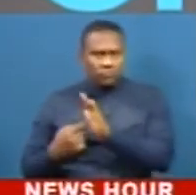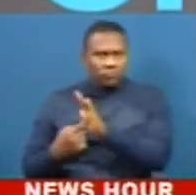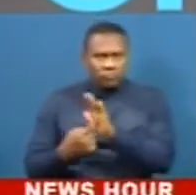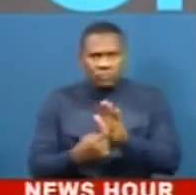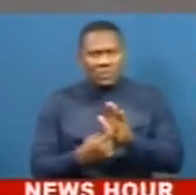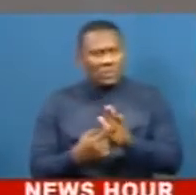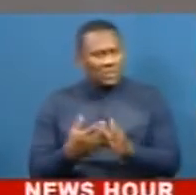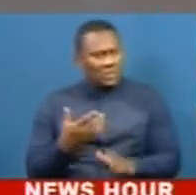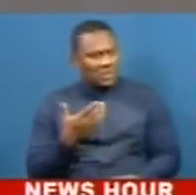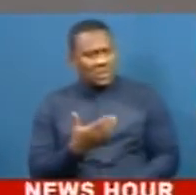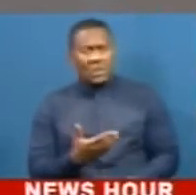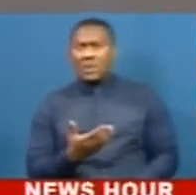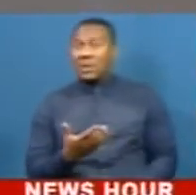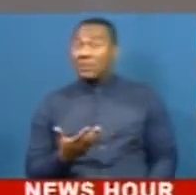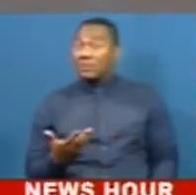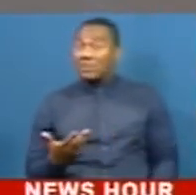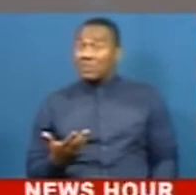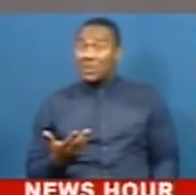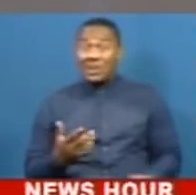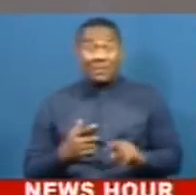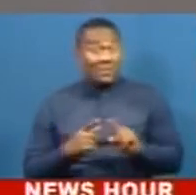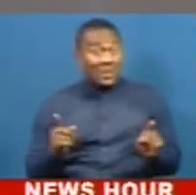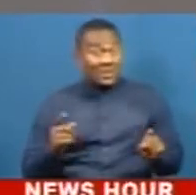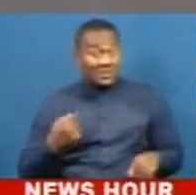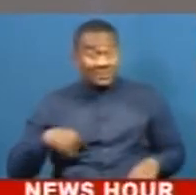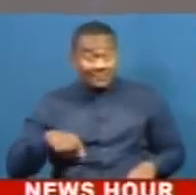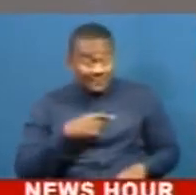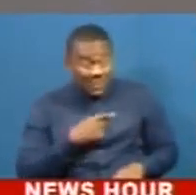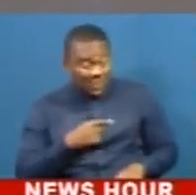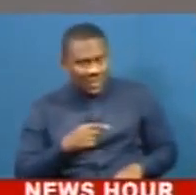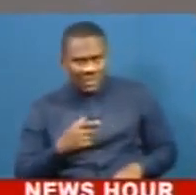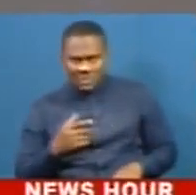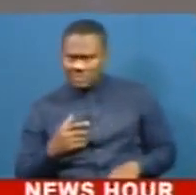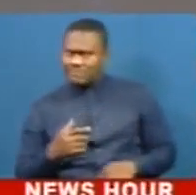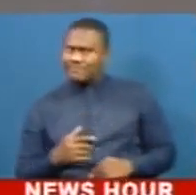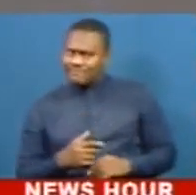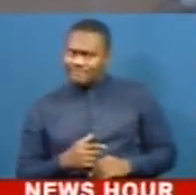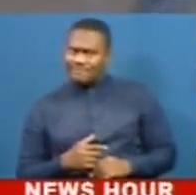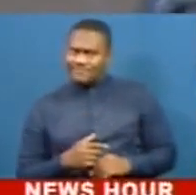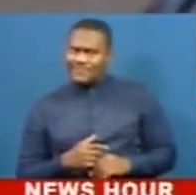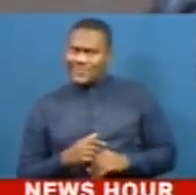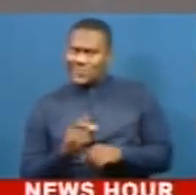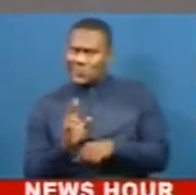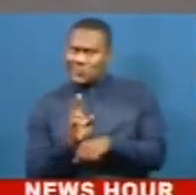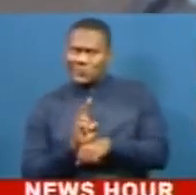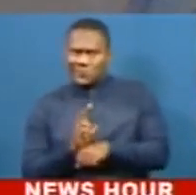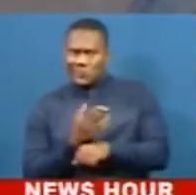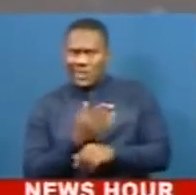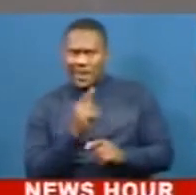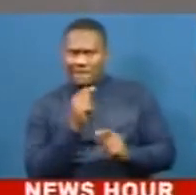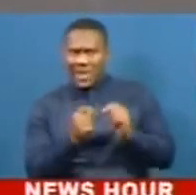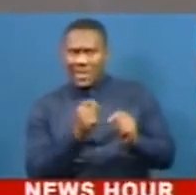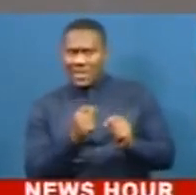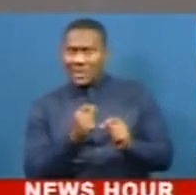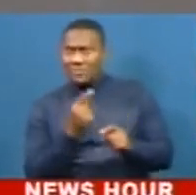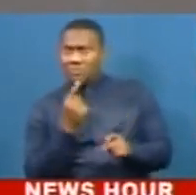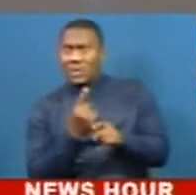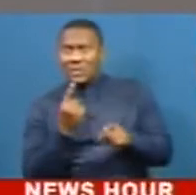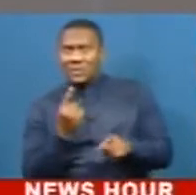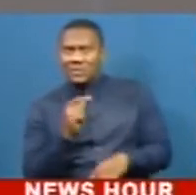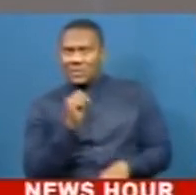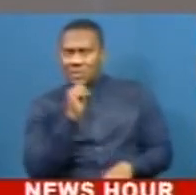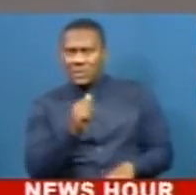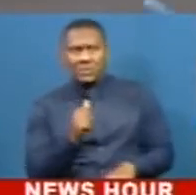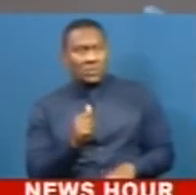expressions, but we have not hannessed the talents. We have not professionalized